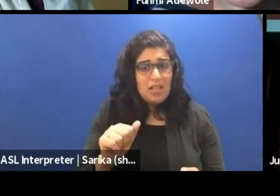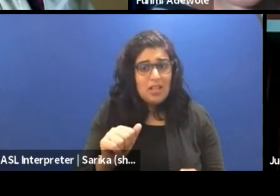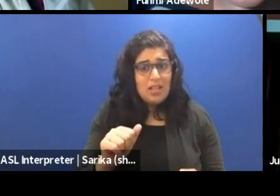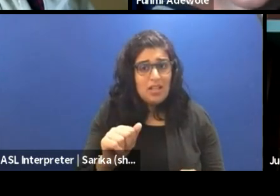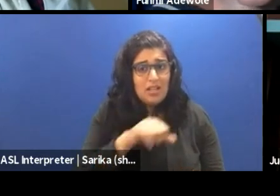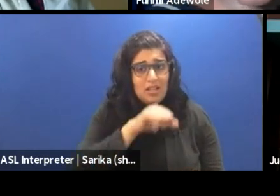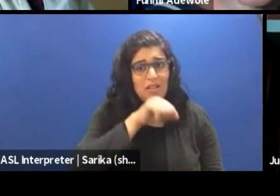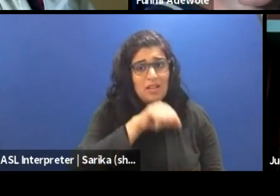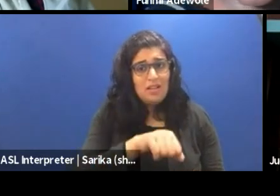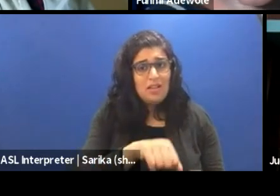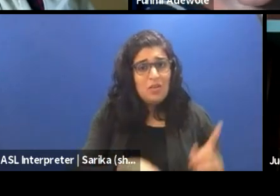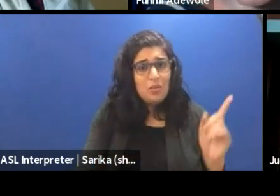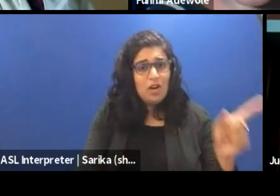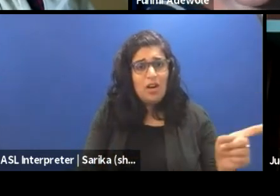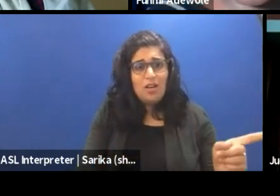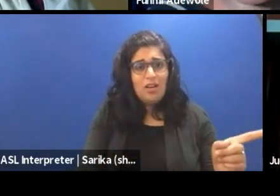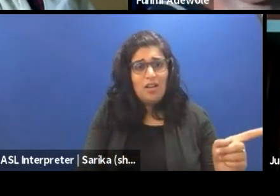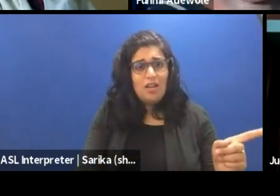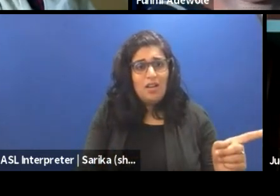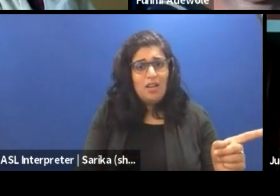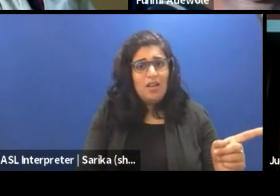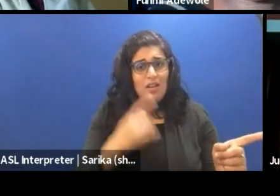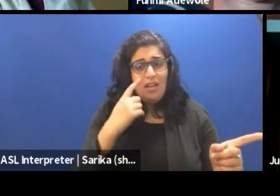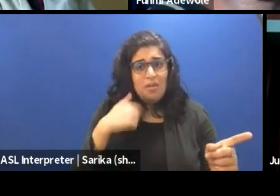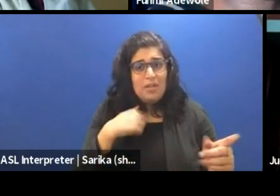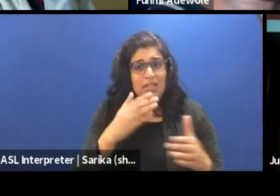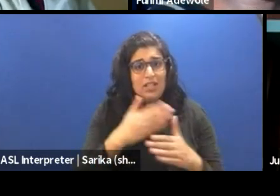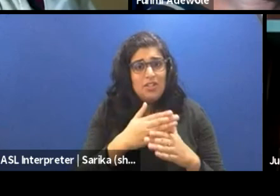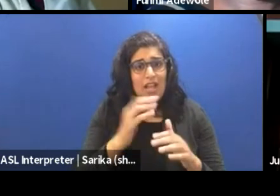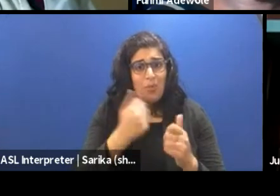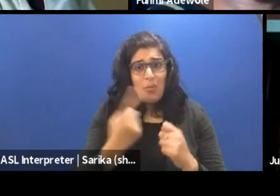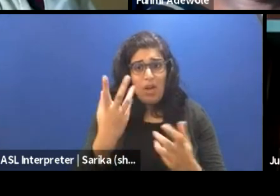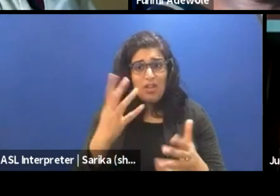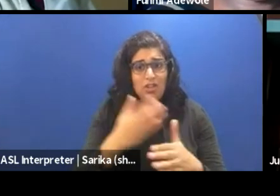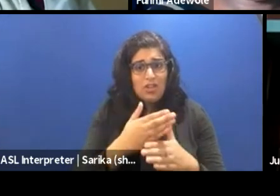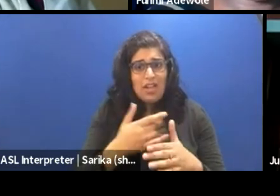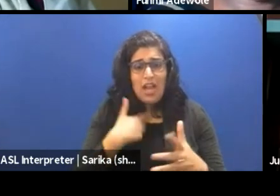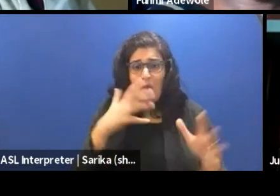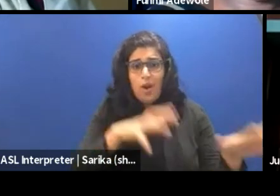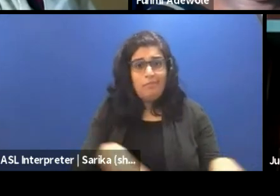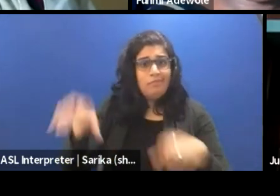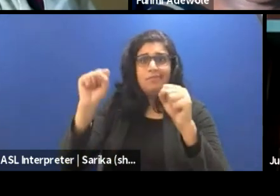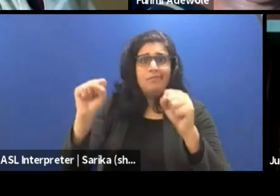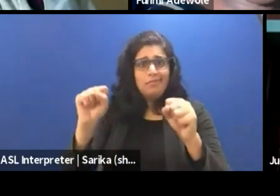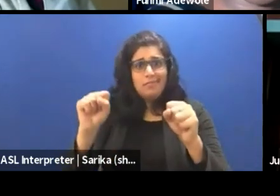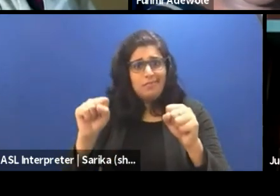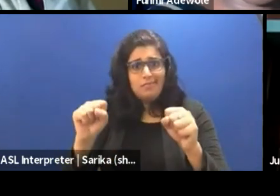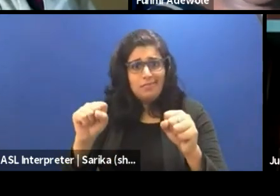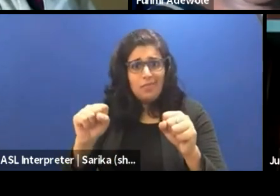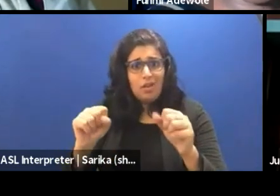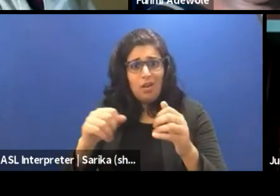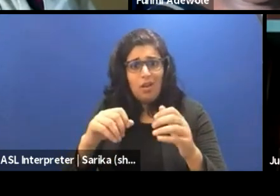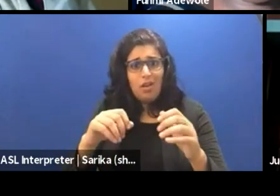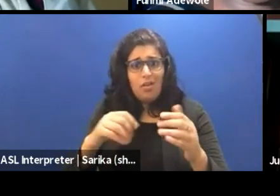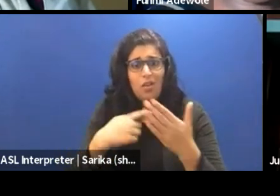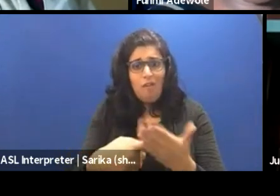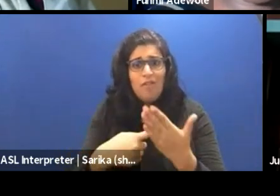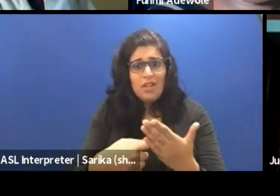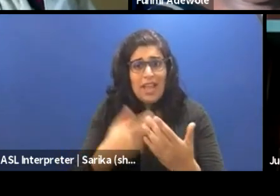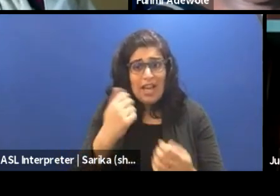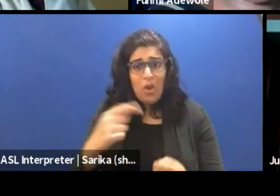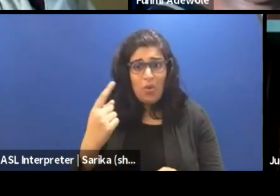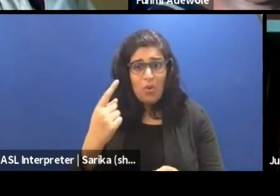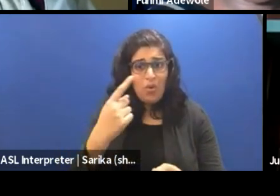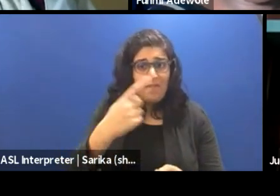or for me to share that. Does anyone want to share that? I don't want to take the space from both the three of you. As to anybody,